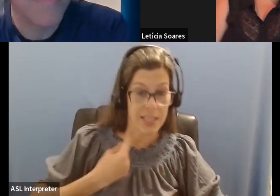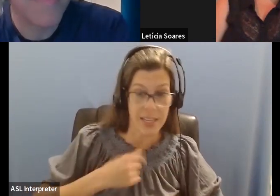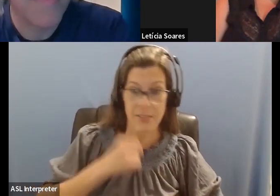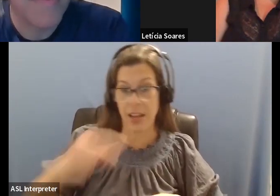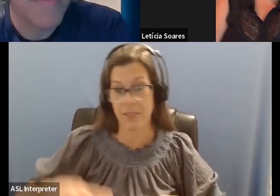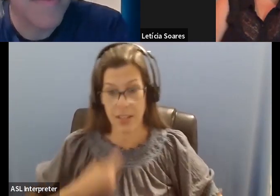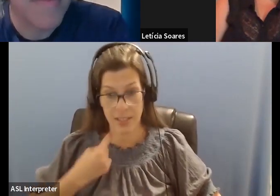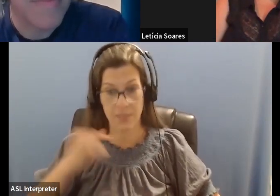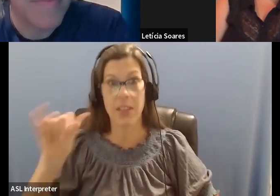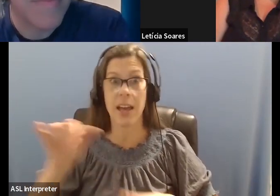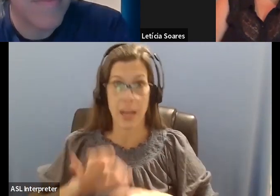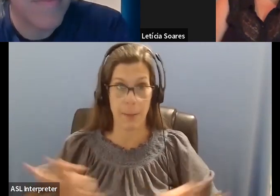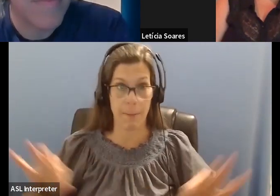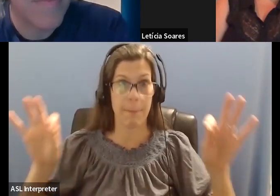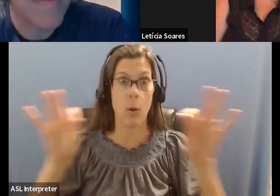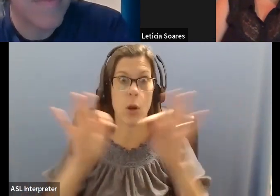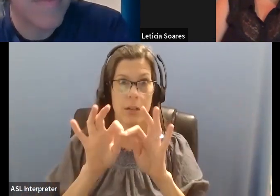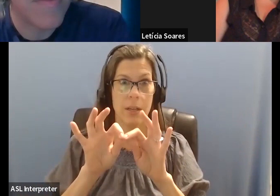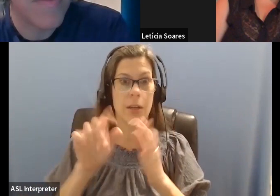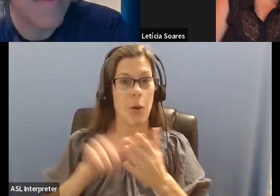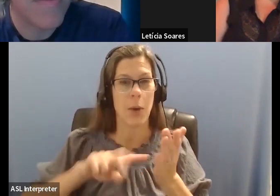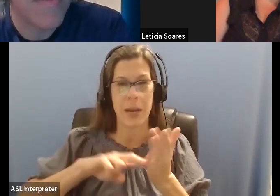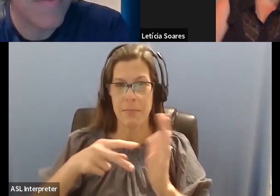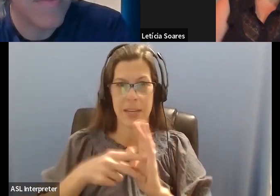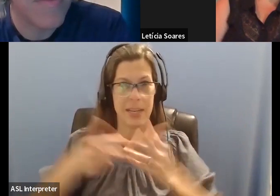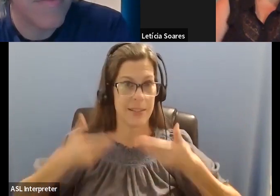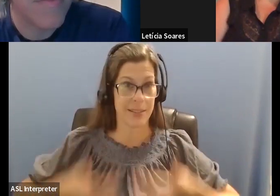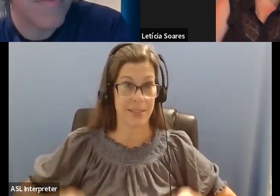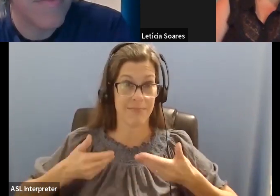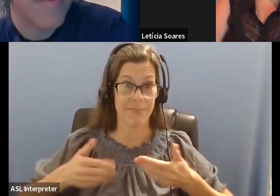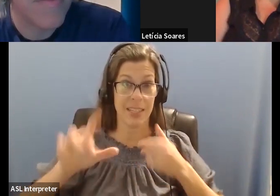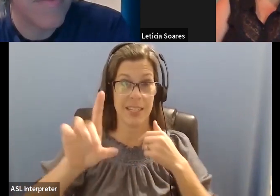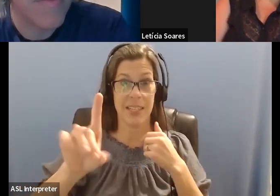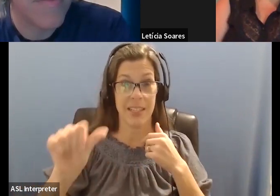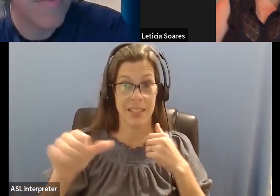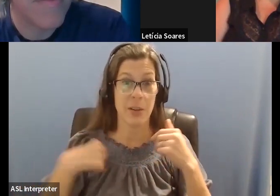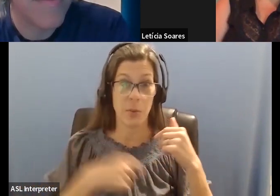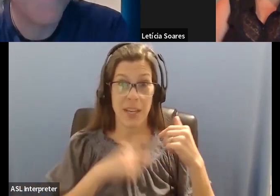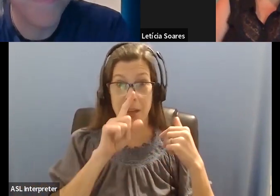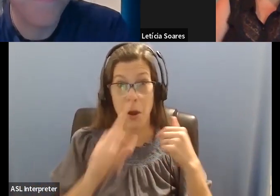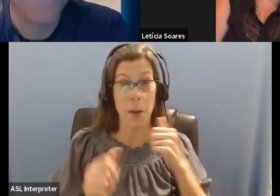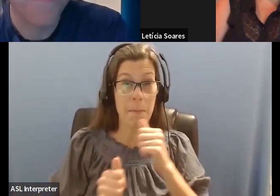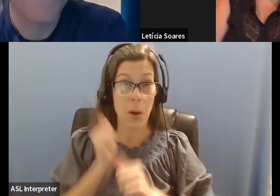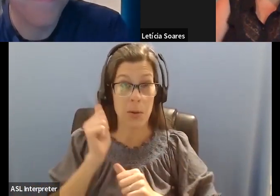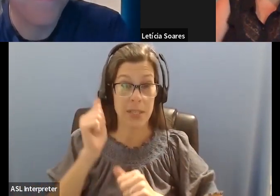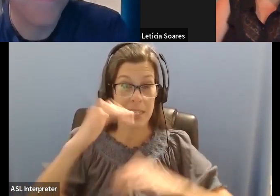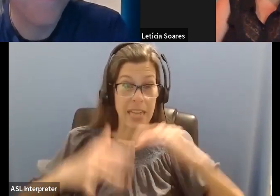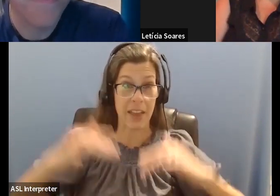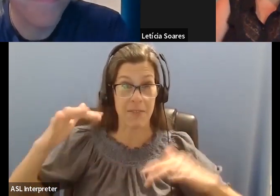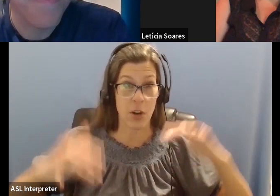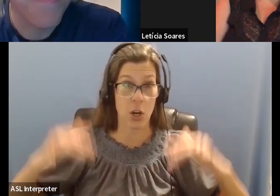we are the most diverse minority group. You know, so there is no